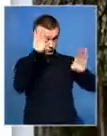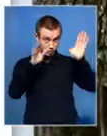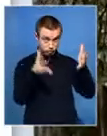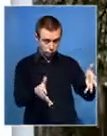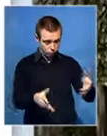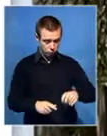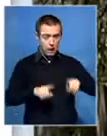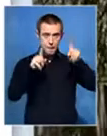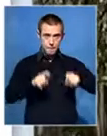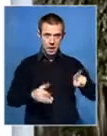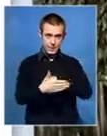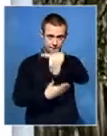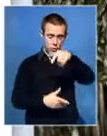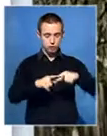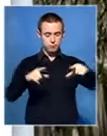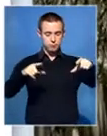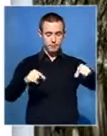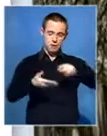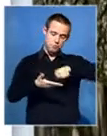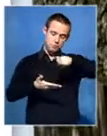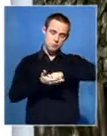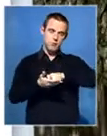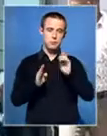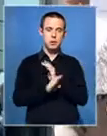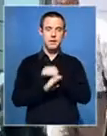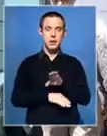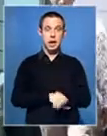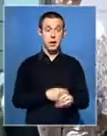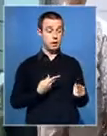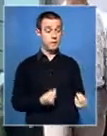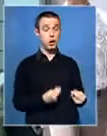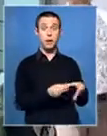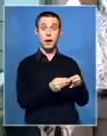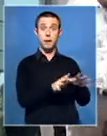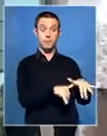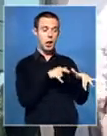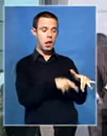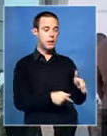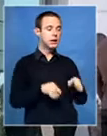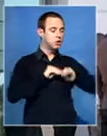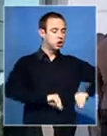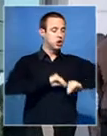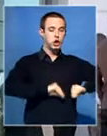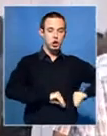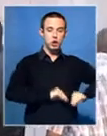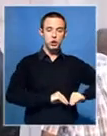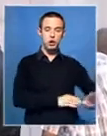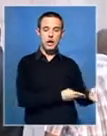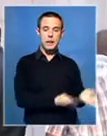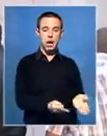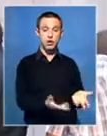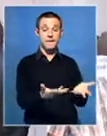Even though new members of Parliament have been going through their induction, it may take time before they take their seat in the House.